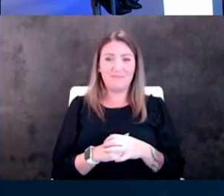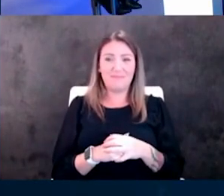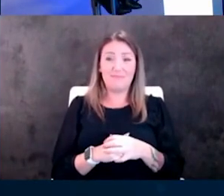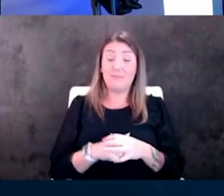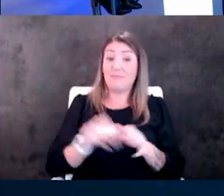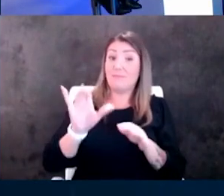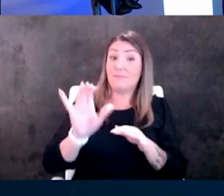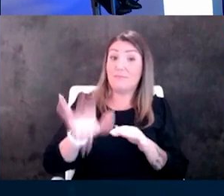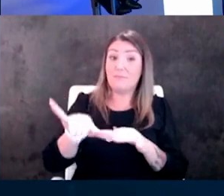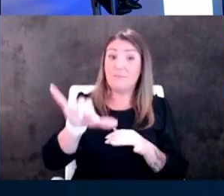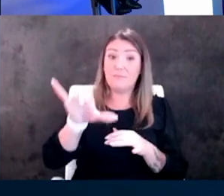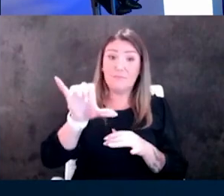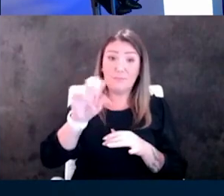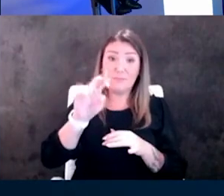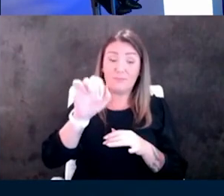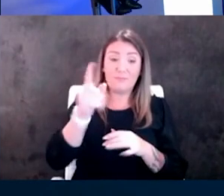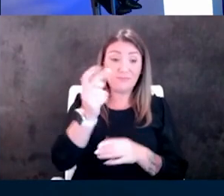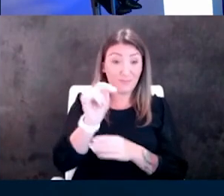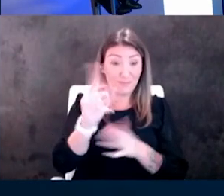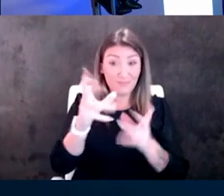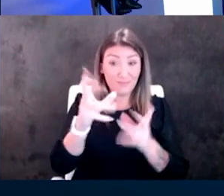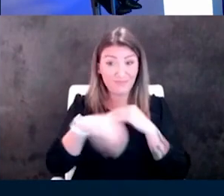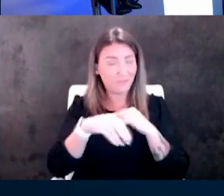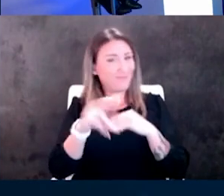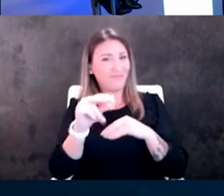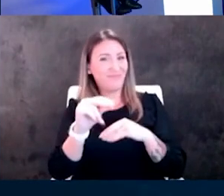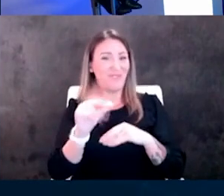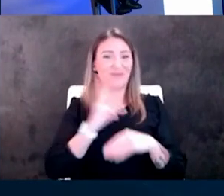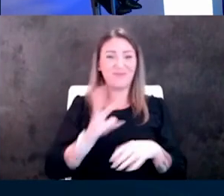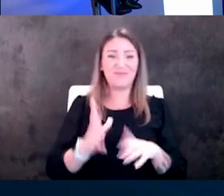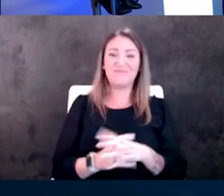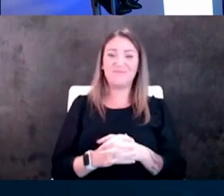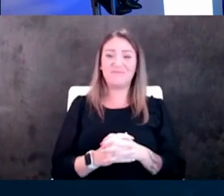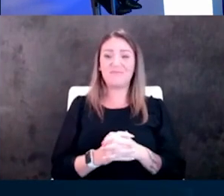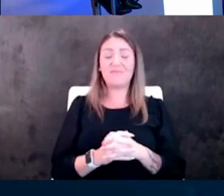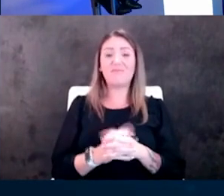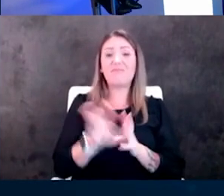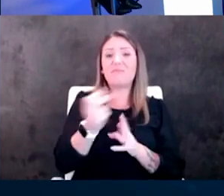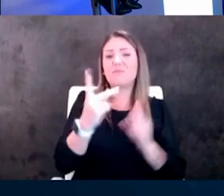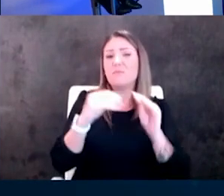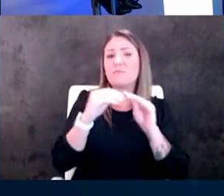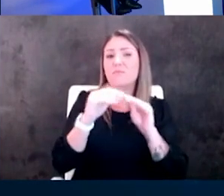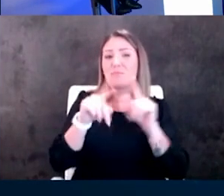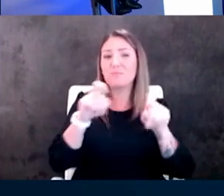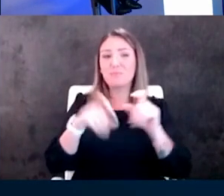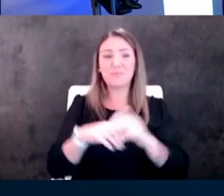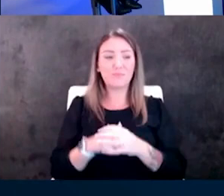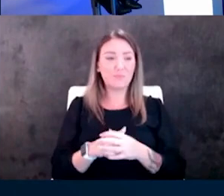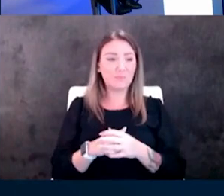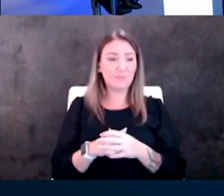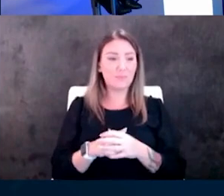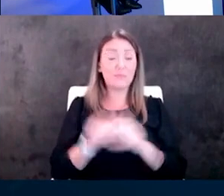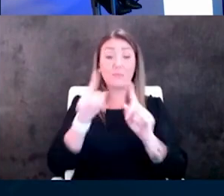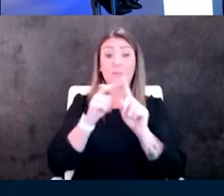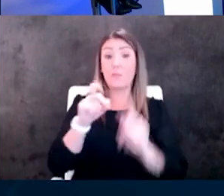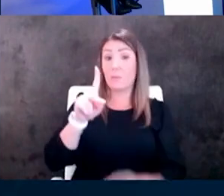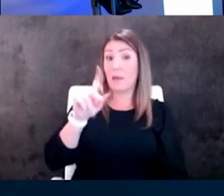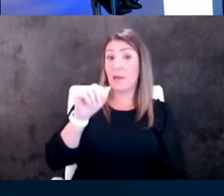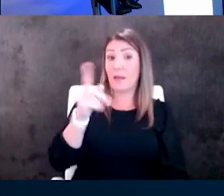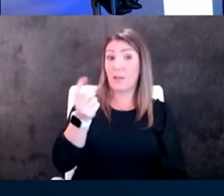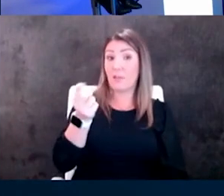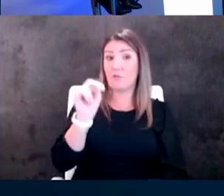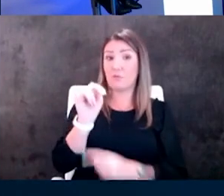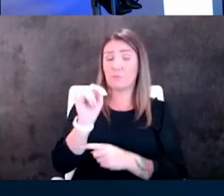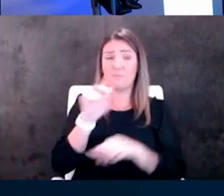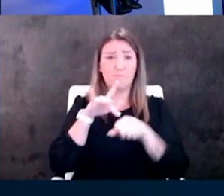wanted to add i did not okay just a couple more questions oh um this is from catherine earlier on one of our guests